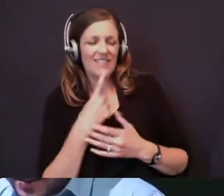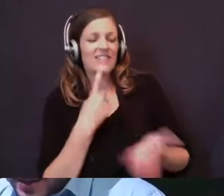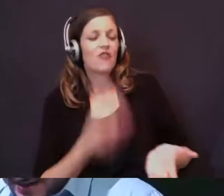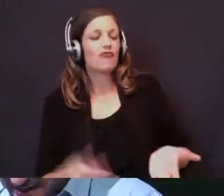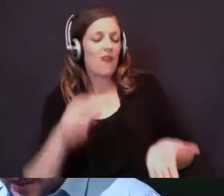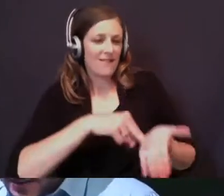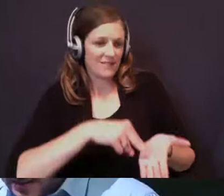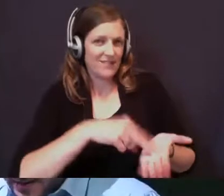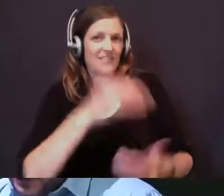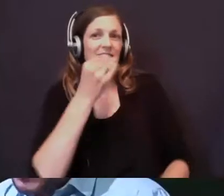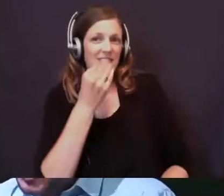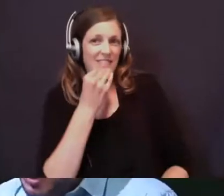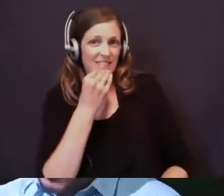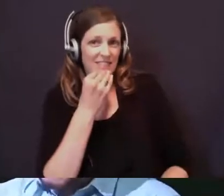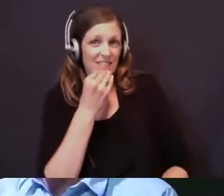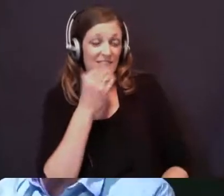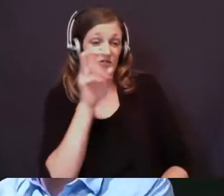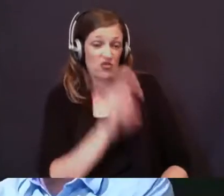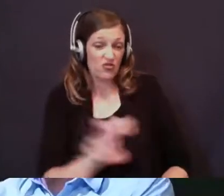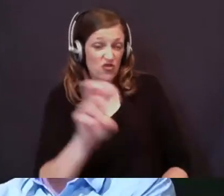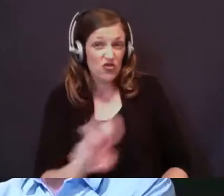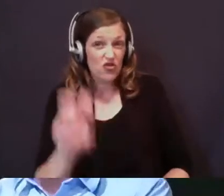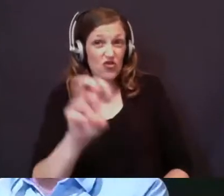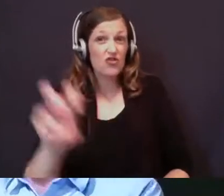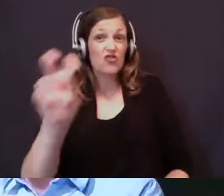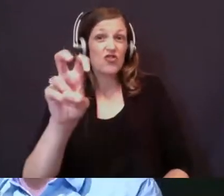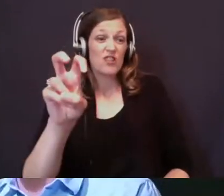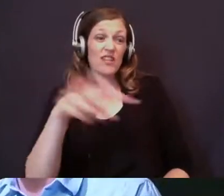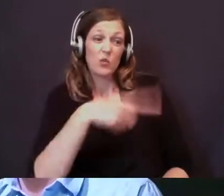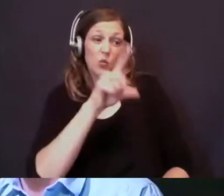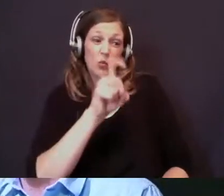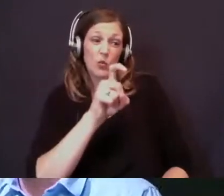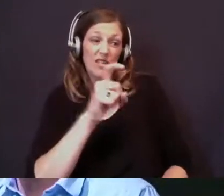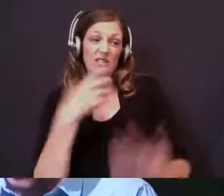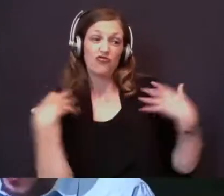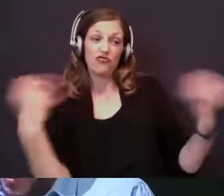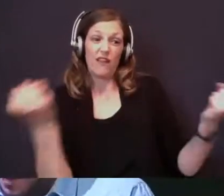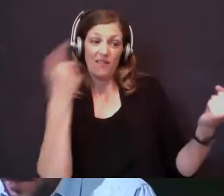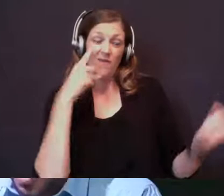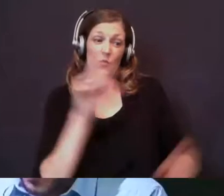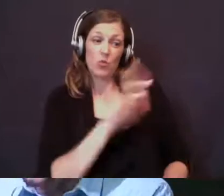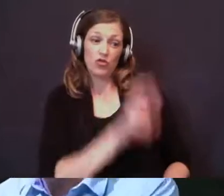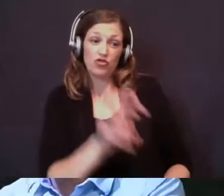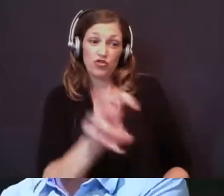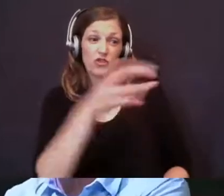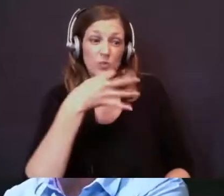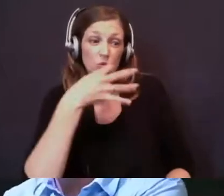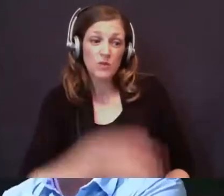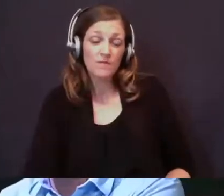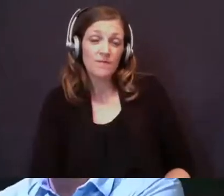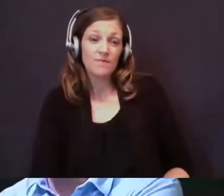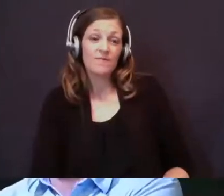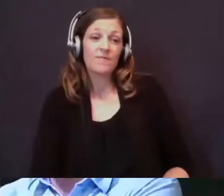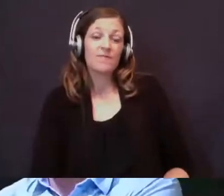and eat for the journey to come. You will need strength for the journey to come. Okay? God